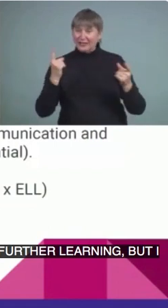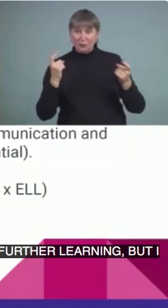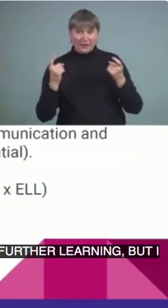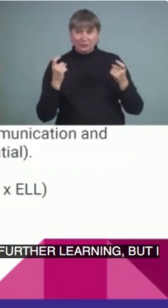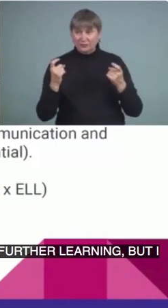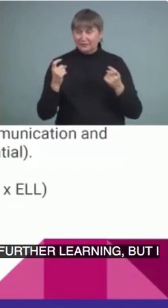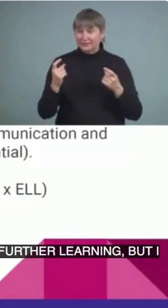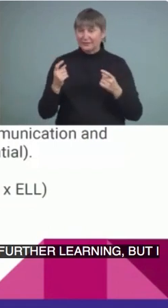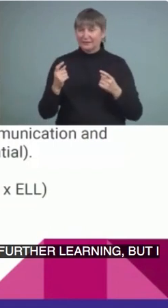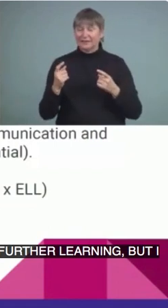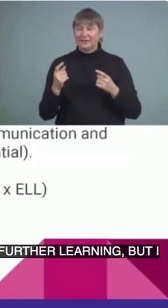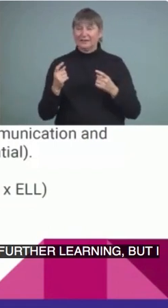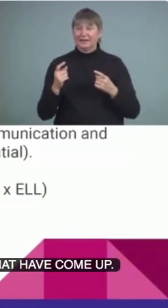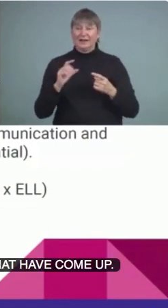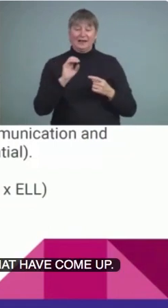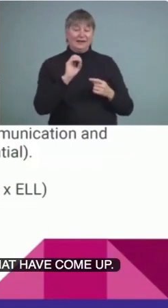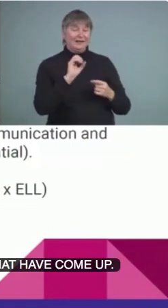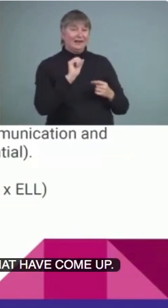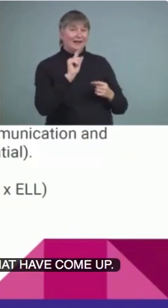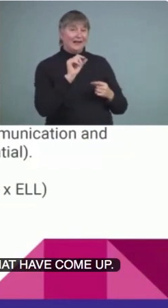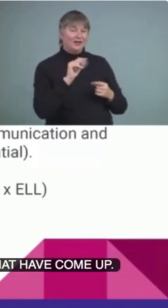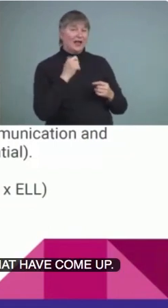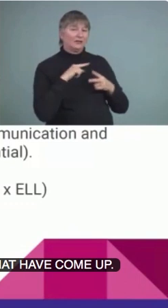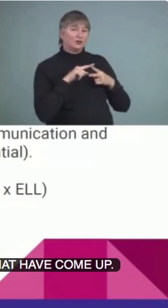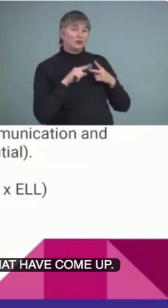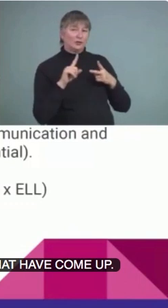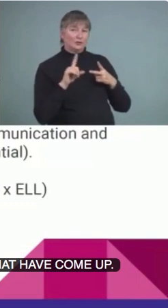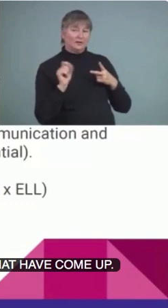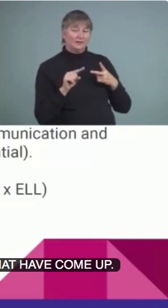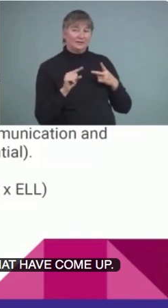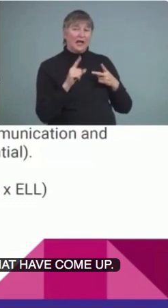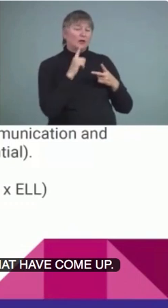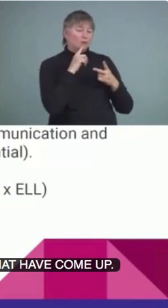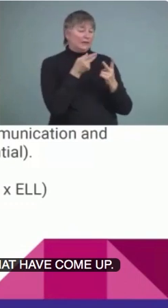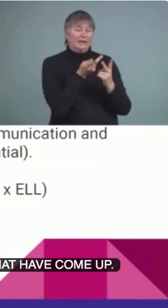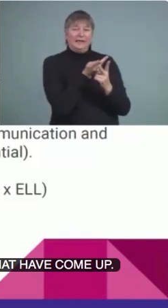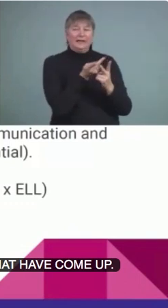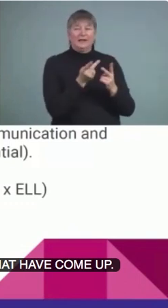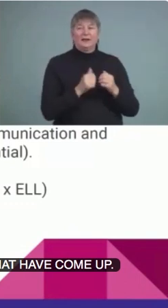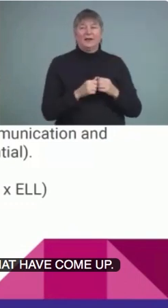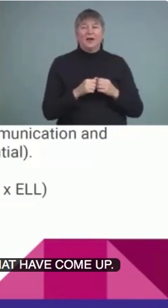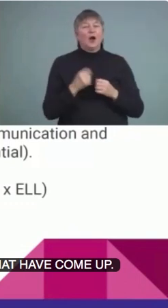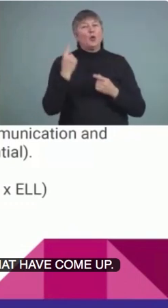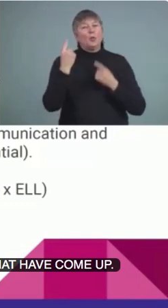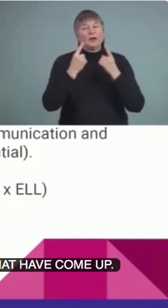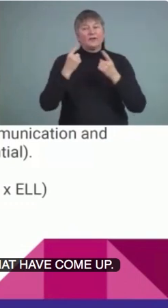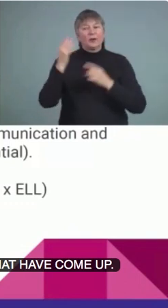questions that have come up. I have two questions at the moment and they're really about the same thing. They're just wondering if the